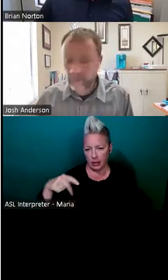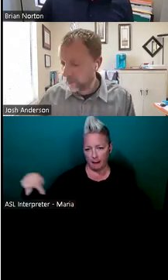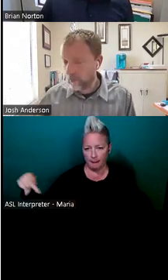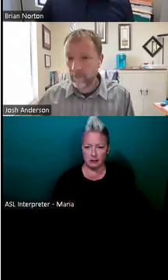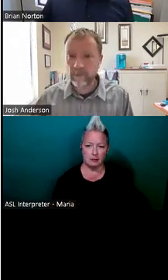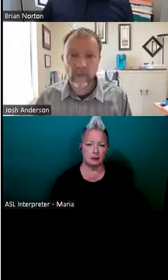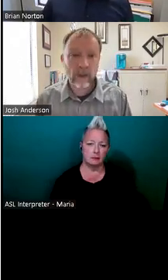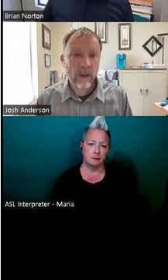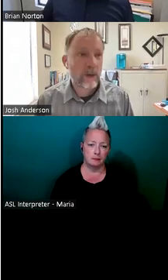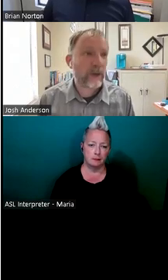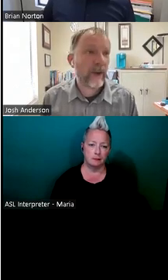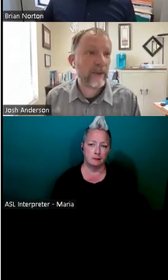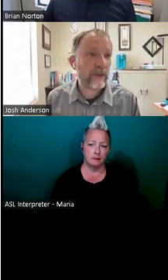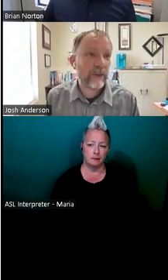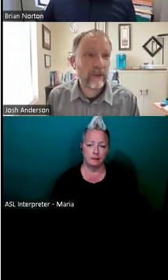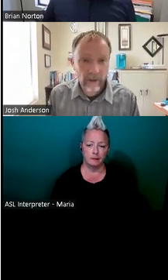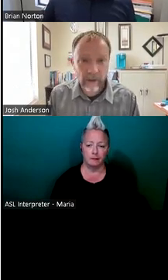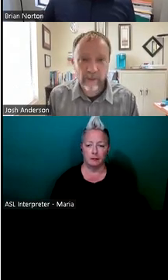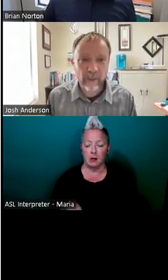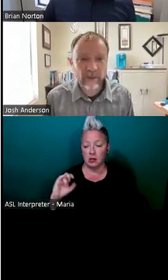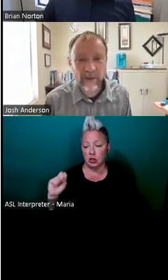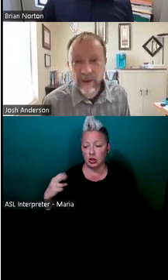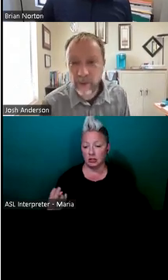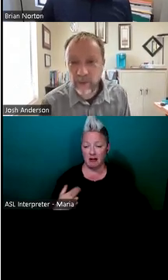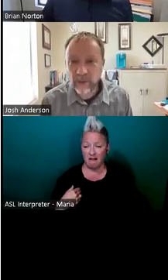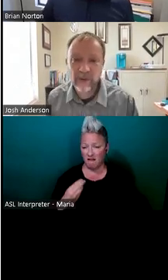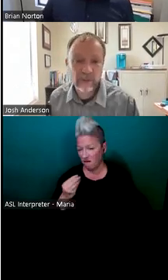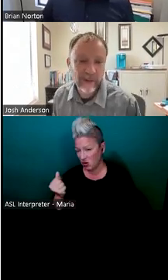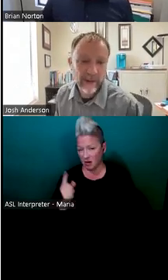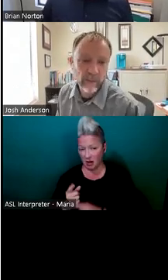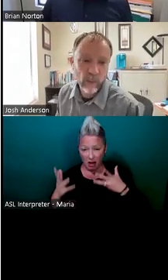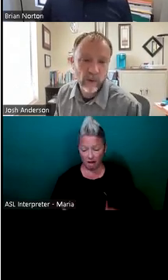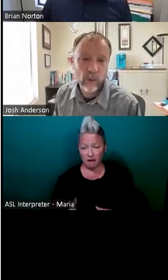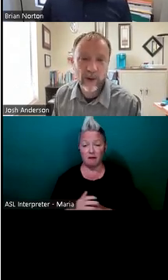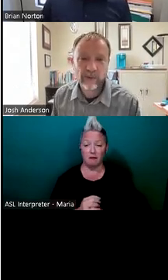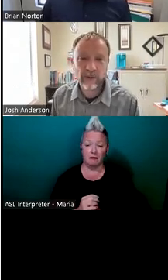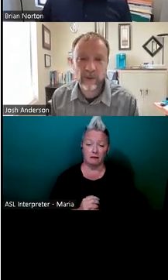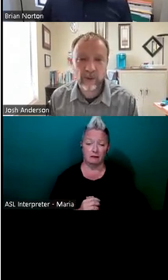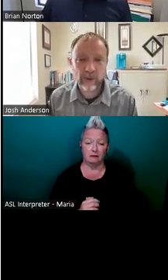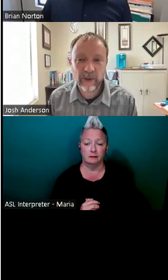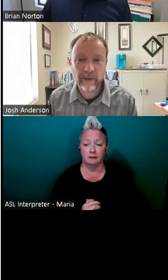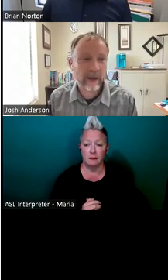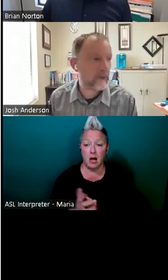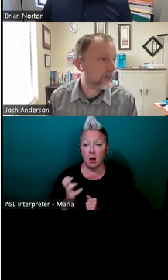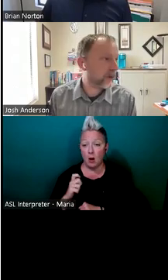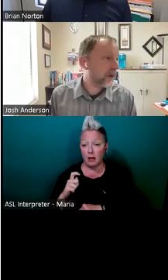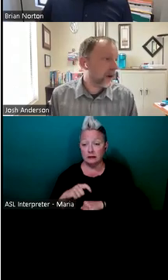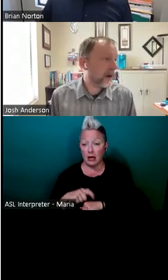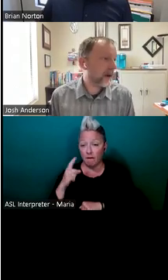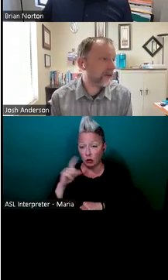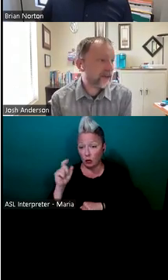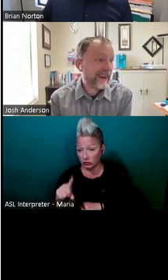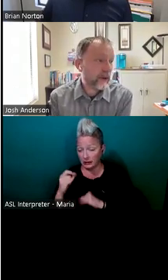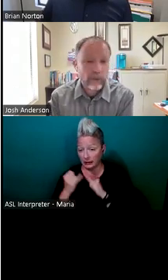those. So it looks like we've got just a few minutes left and I do want to leave some time for questions for folks in case they have them. So,